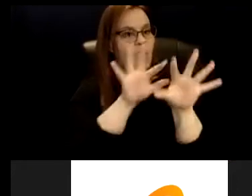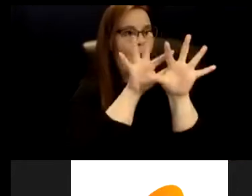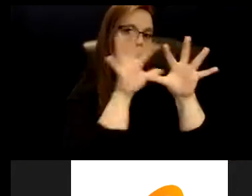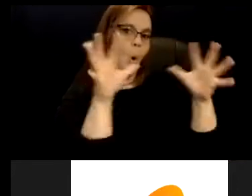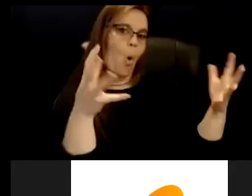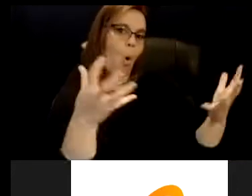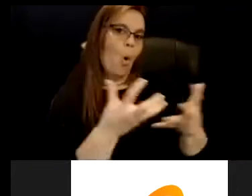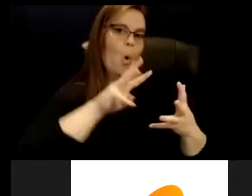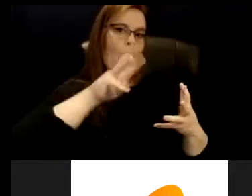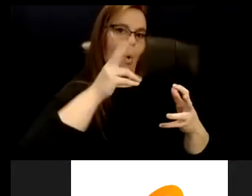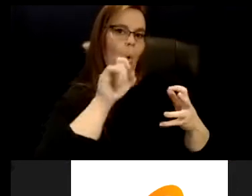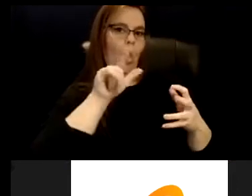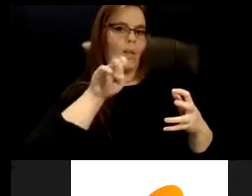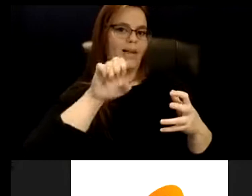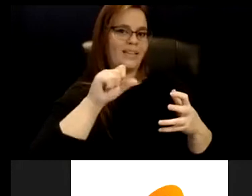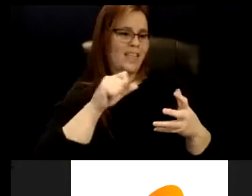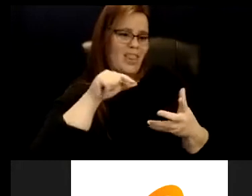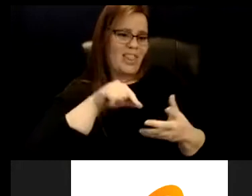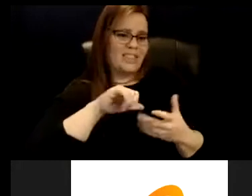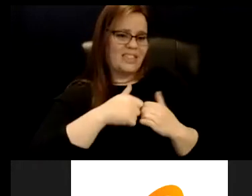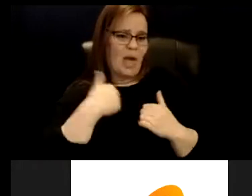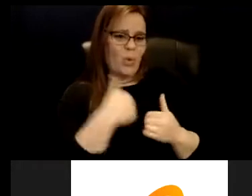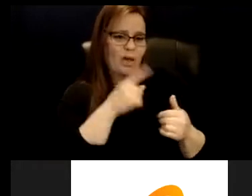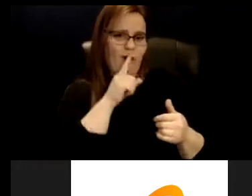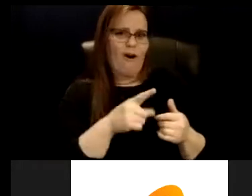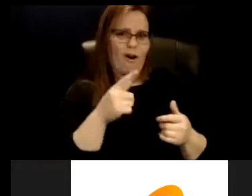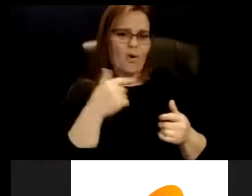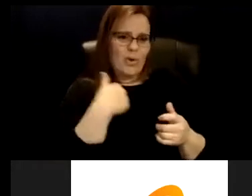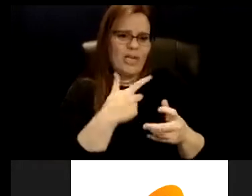is just how we are. And we need to be held in that space.